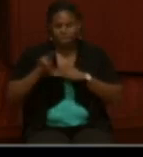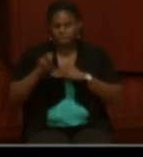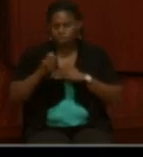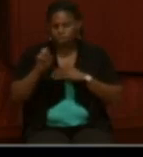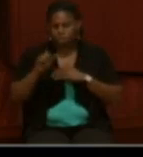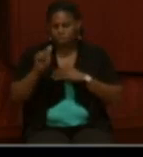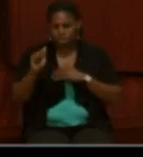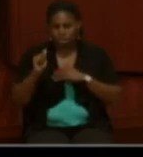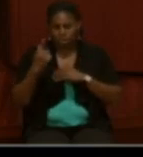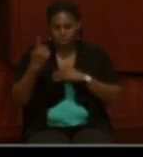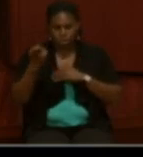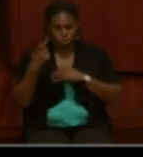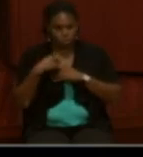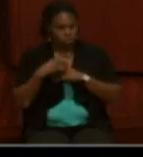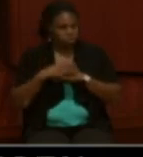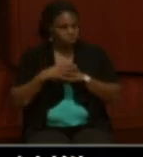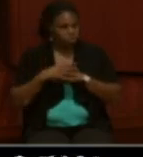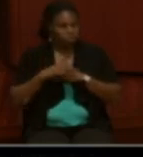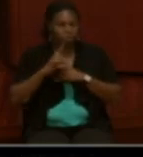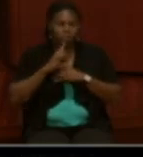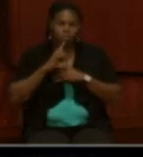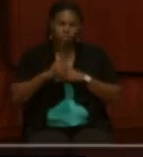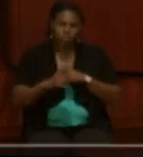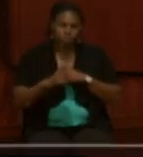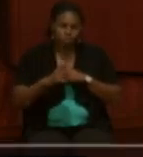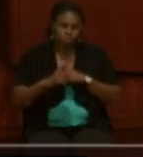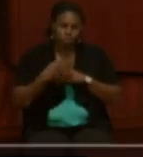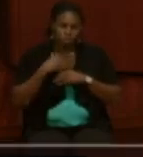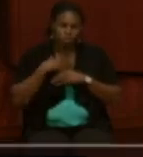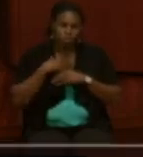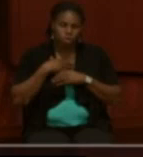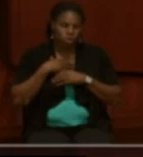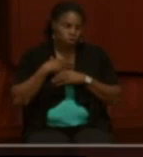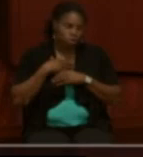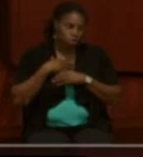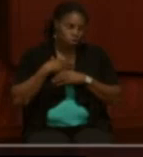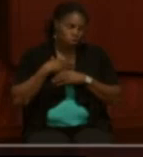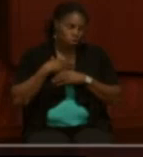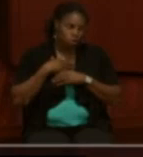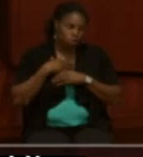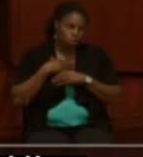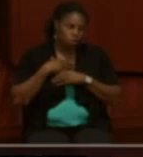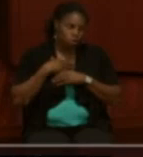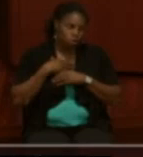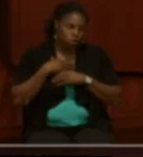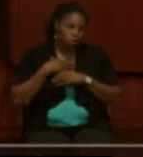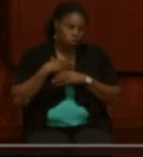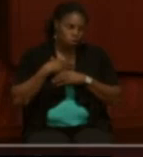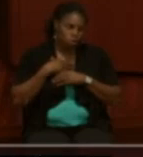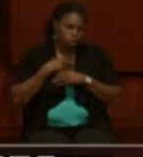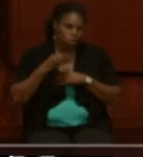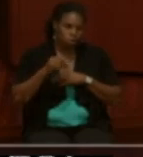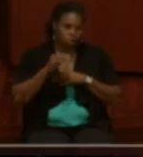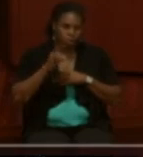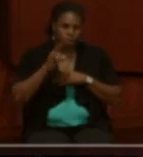question is, is it true that Wyatt Earp deserted from a North Carolina unit during the Civil War?